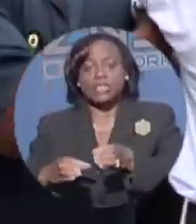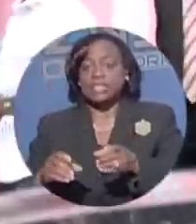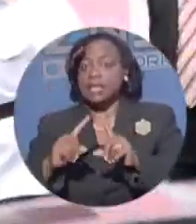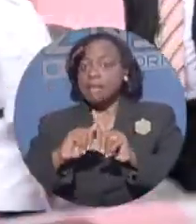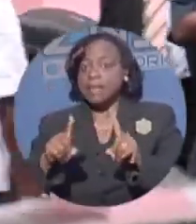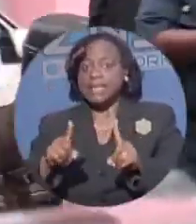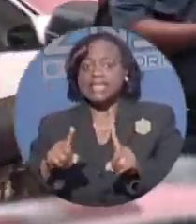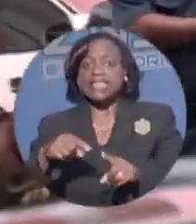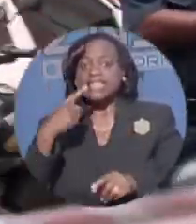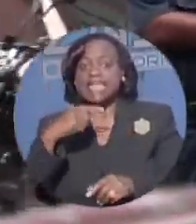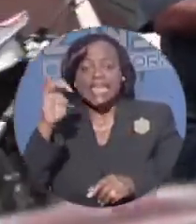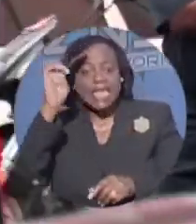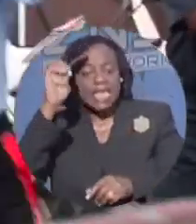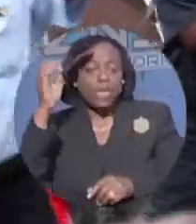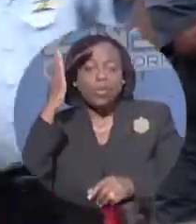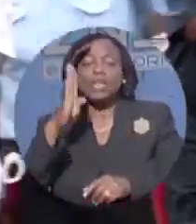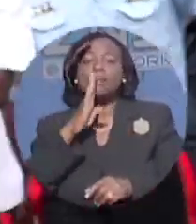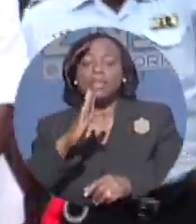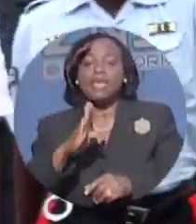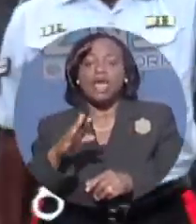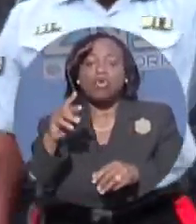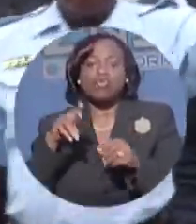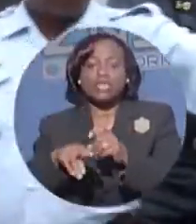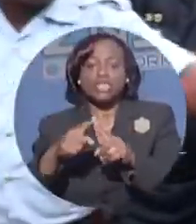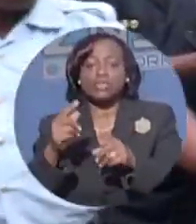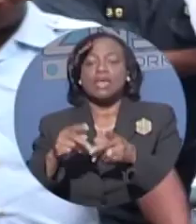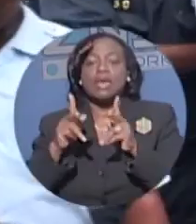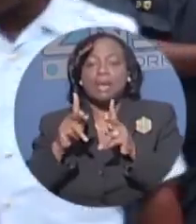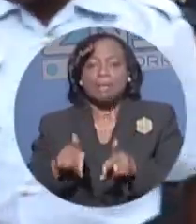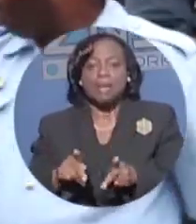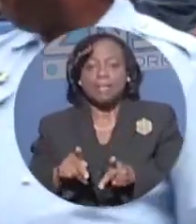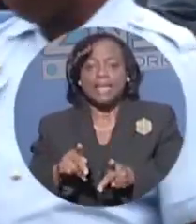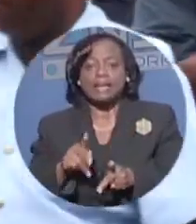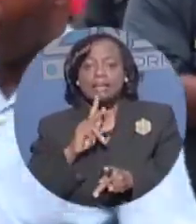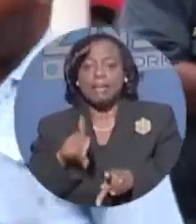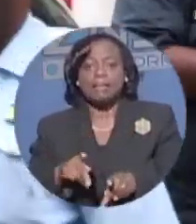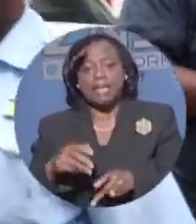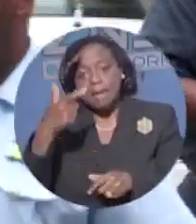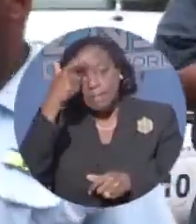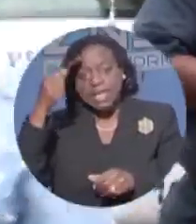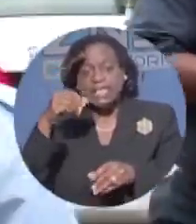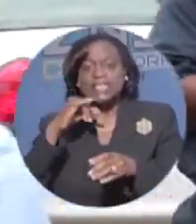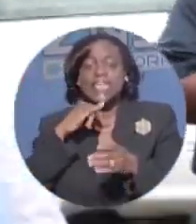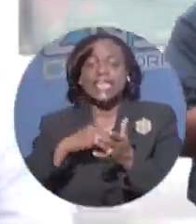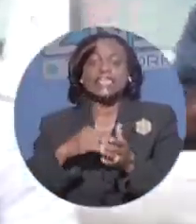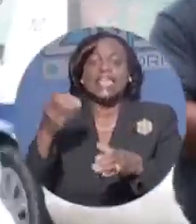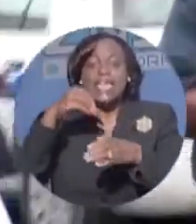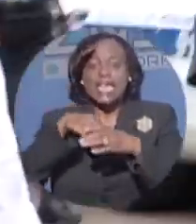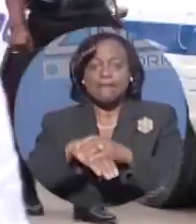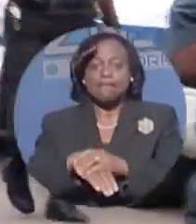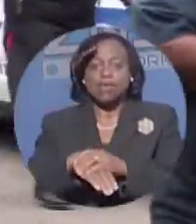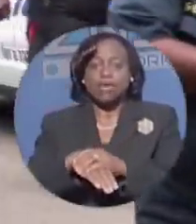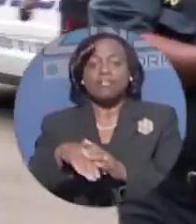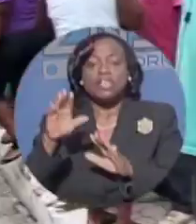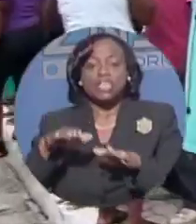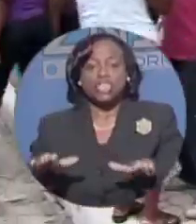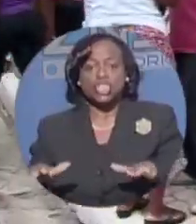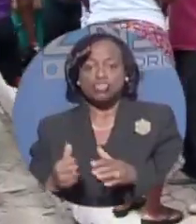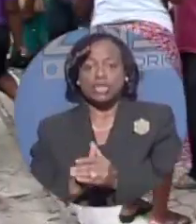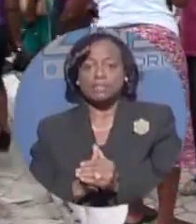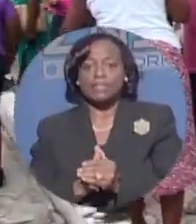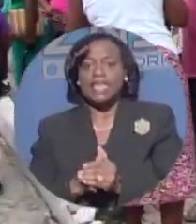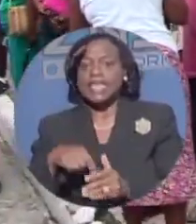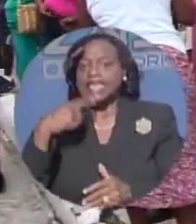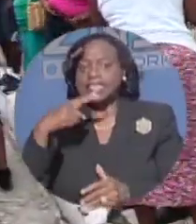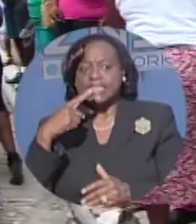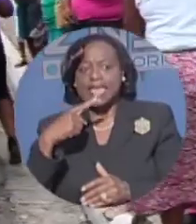can be a risk to the public, because all of the charges are of a similar nature and involve children. Magistrate Carolyn Voight-Evans noted that there was